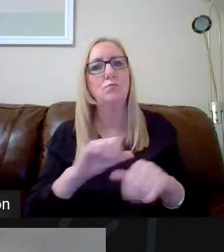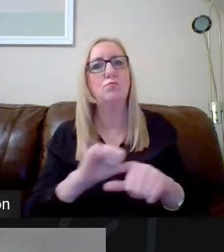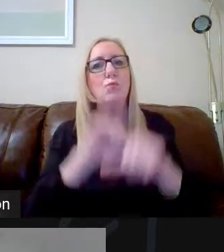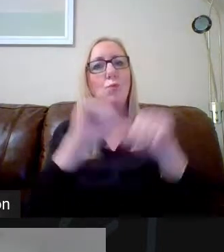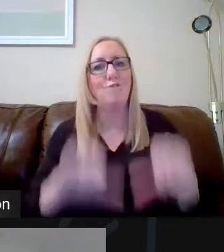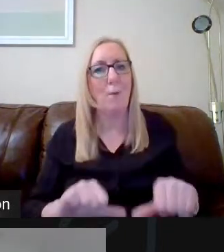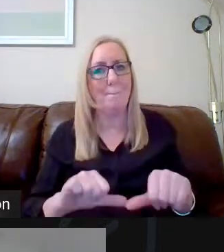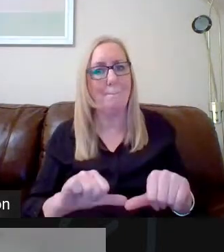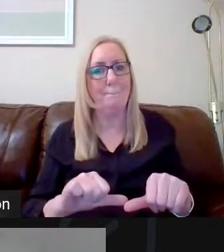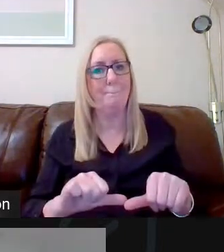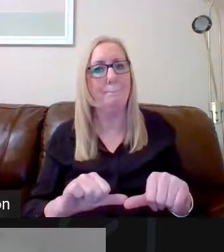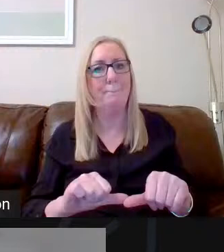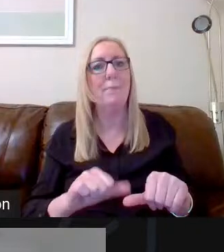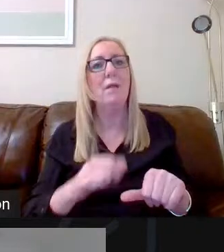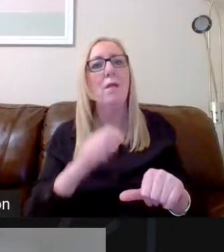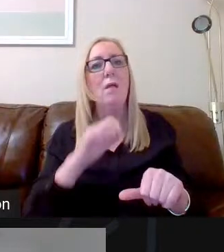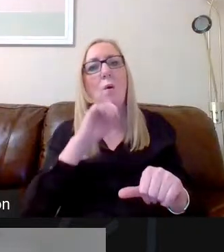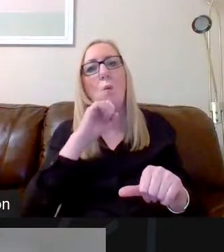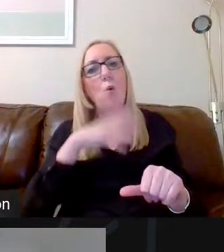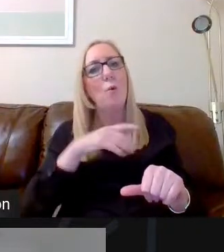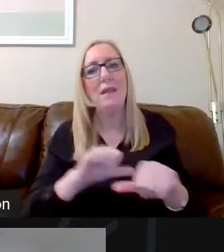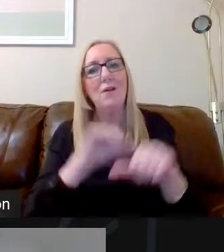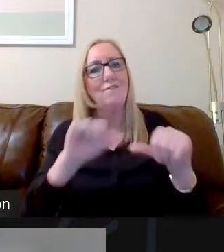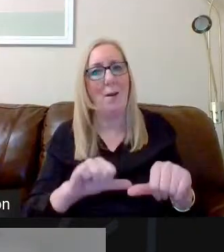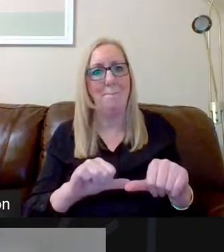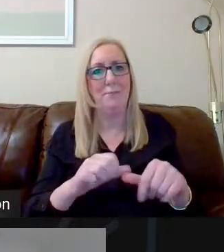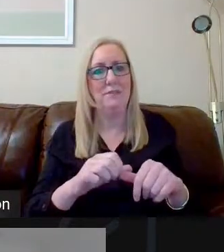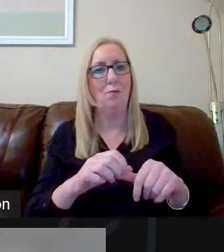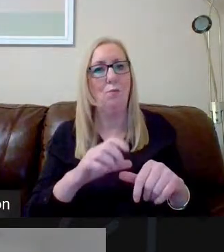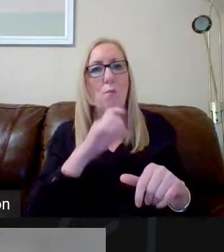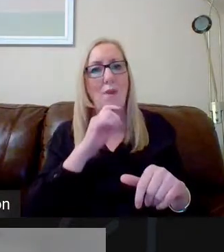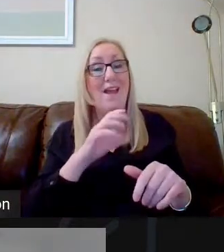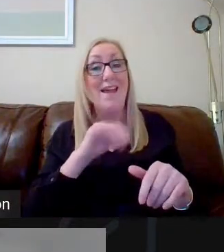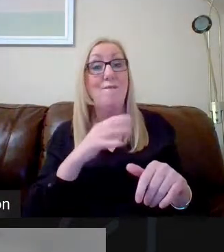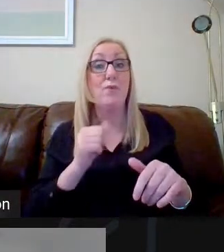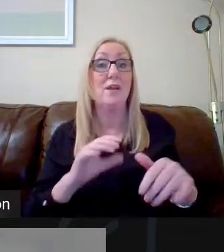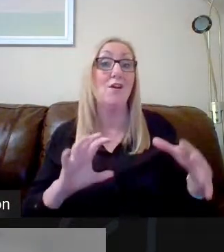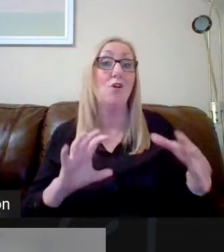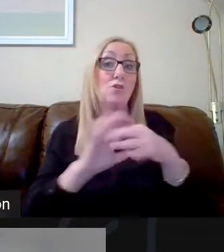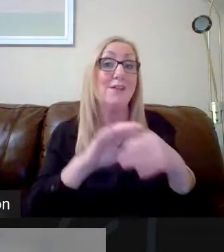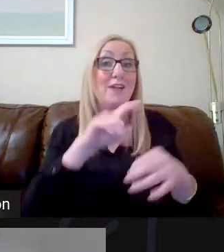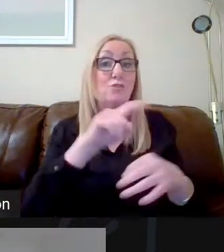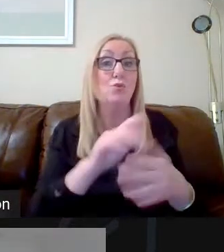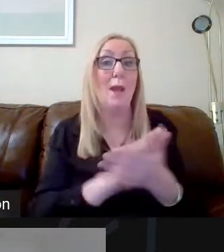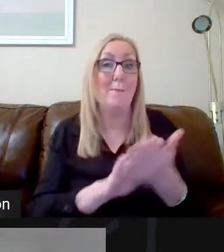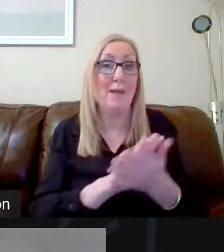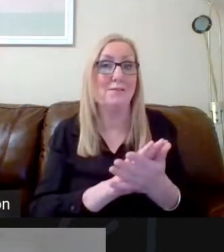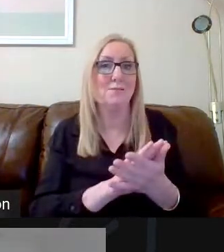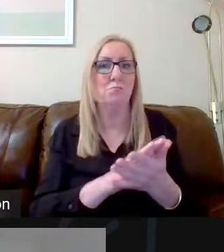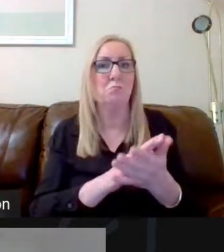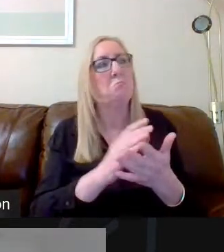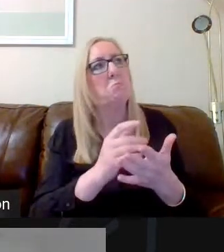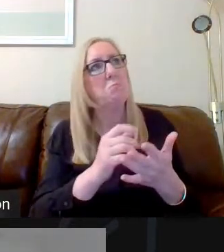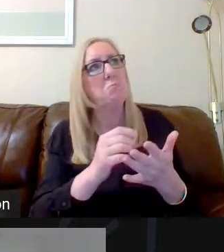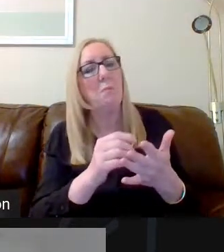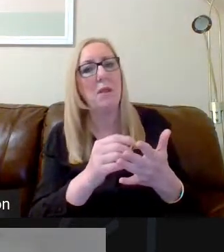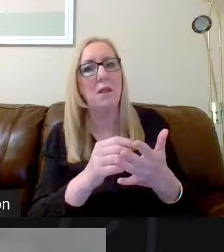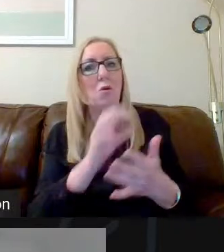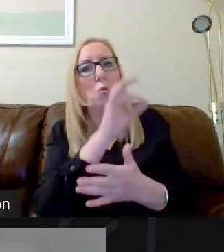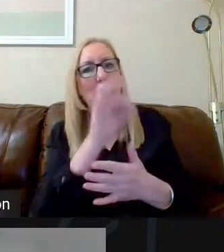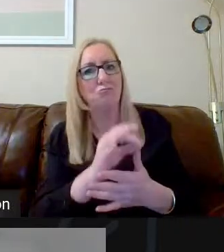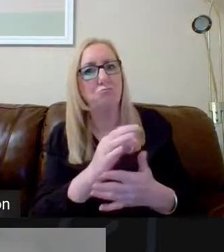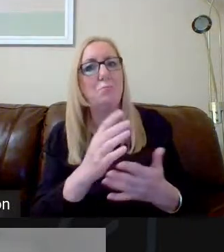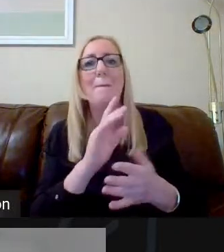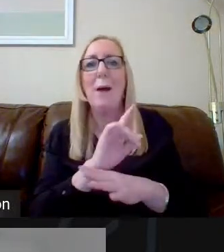that the option choices are confirmed unless we get back in contact with you. That's going to be the easiest way of doing that. It's not going to be